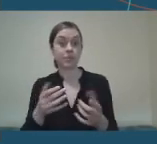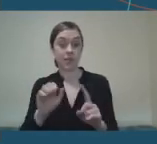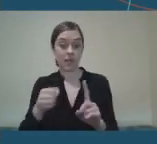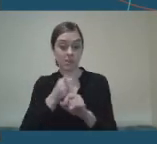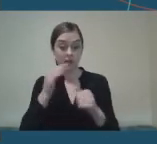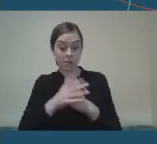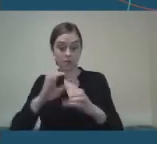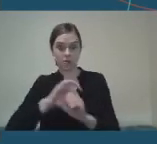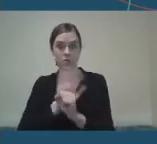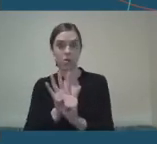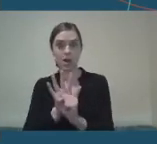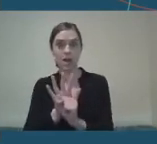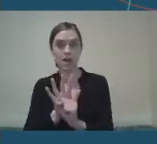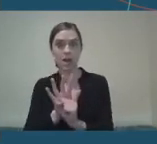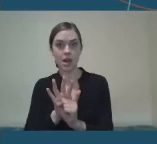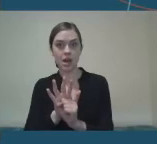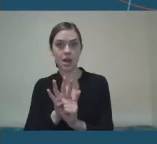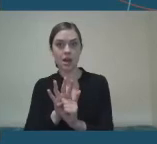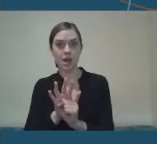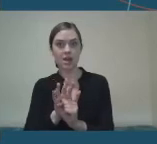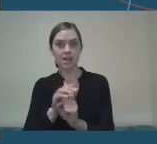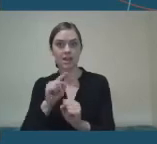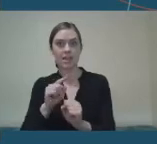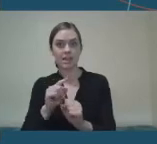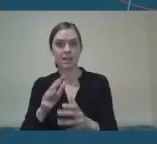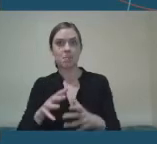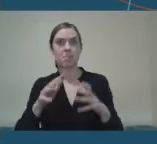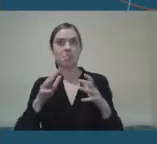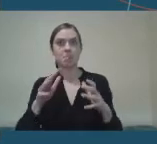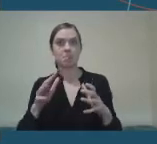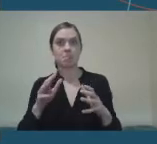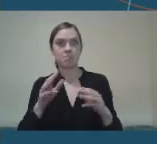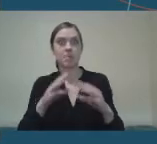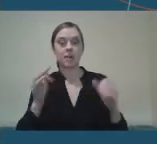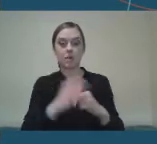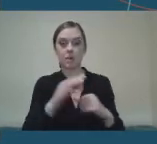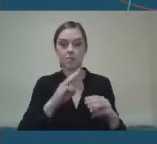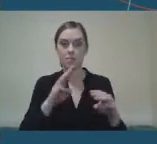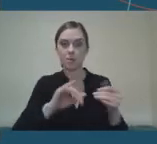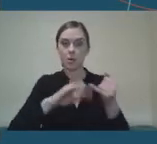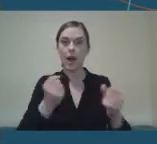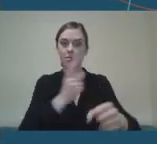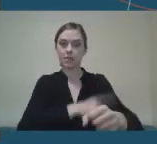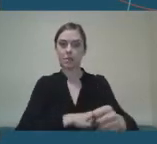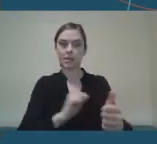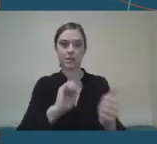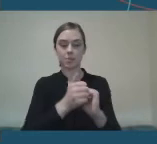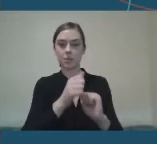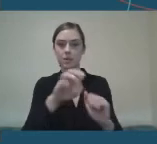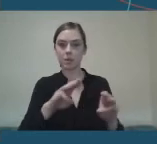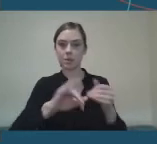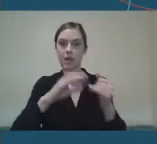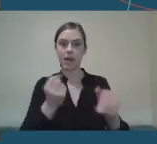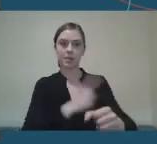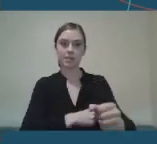probably a little bit more pronounced for some athletes with a disability who could couldn't get out and participate. And there was